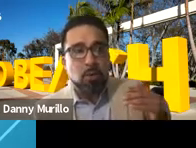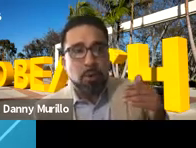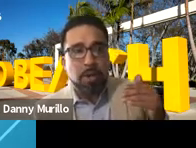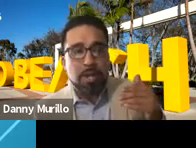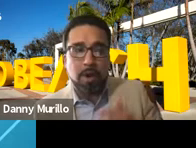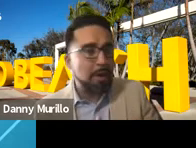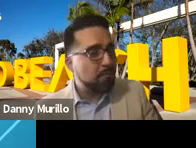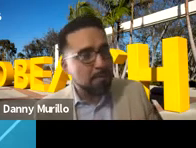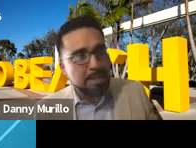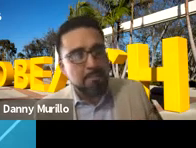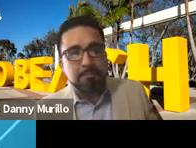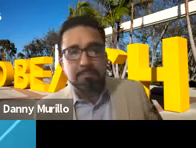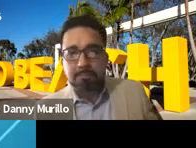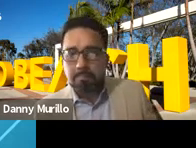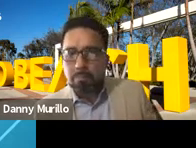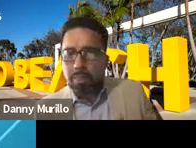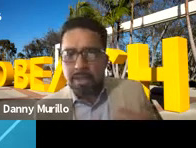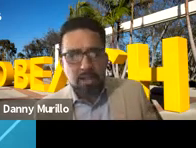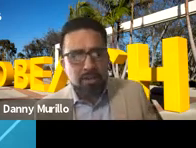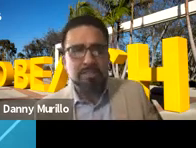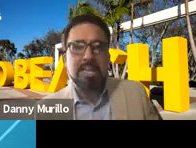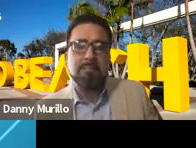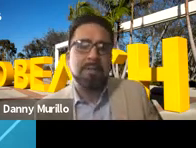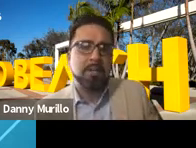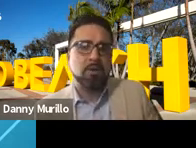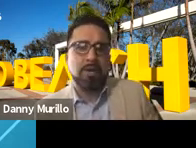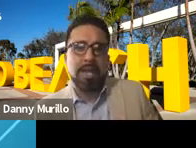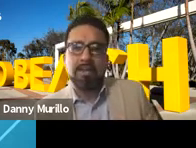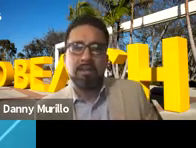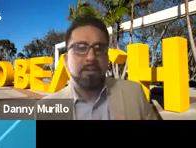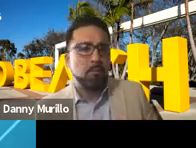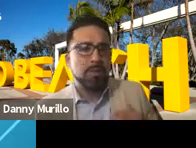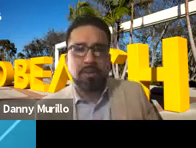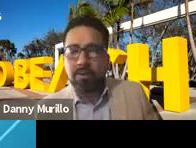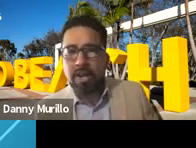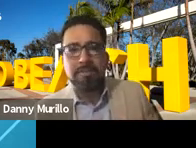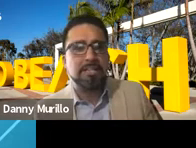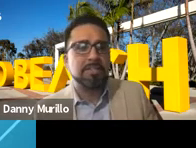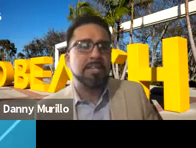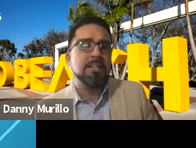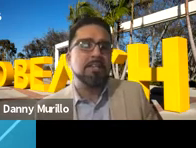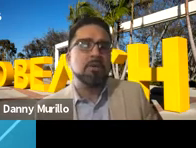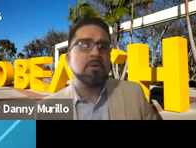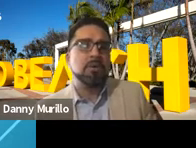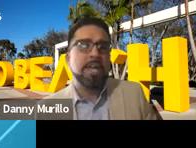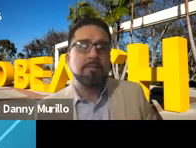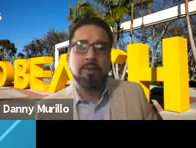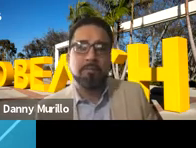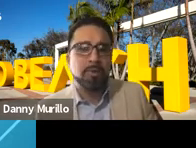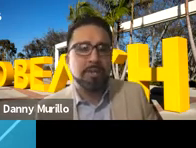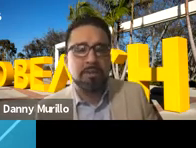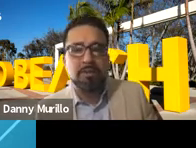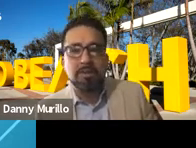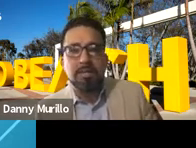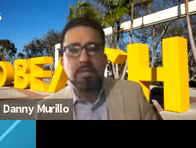you know, he walked right in front of me and I called his name, you know, and we started a conversation. You know, he asked me